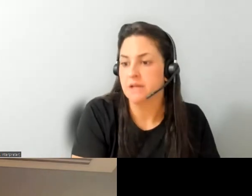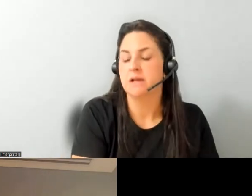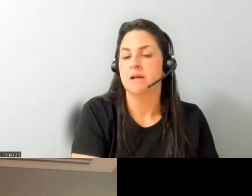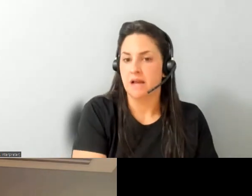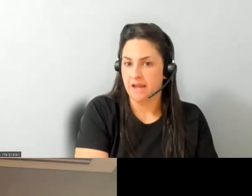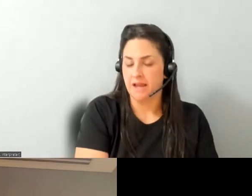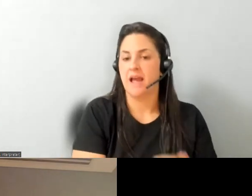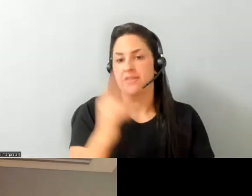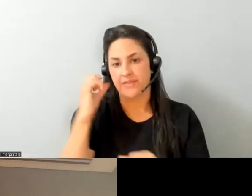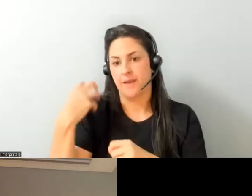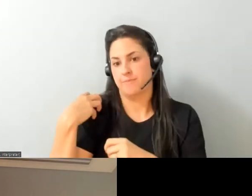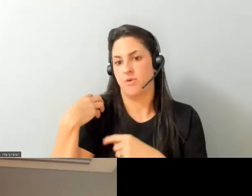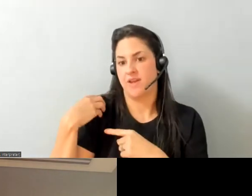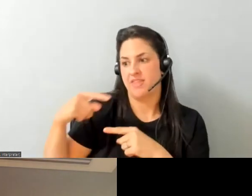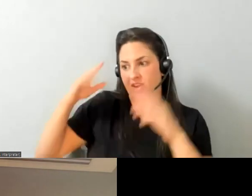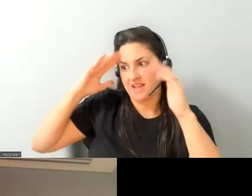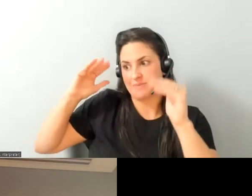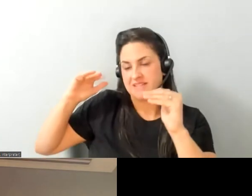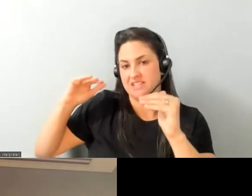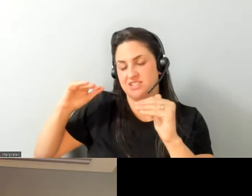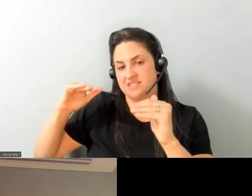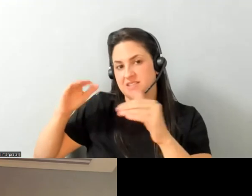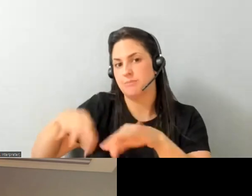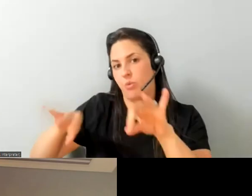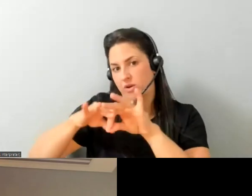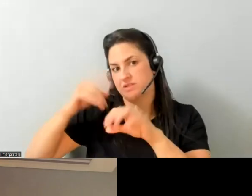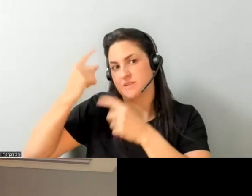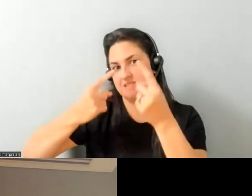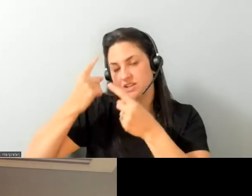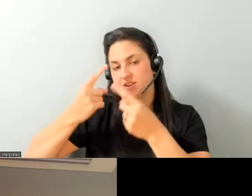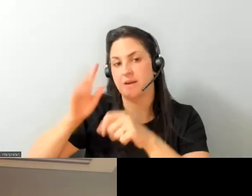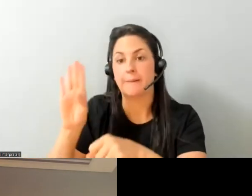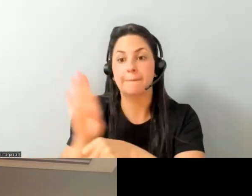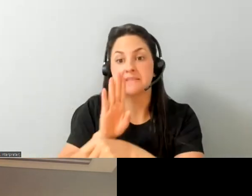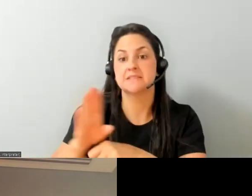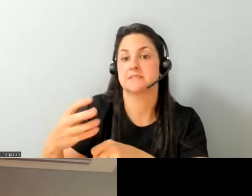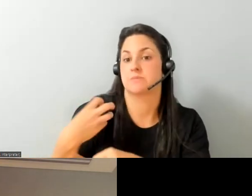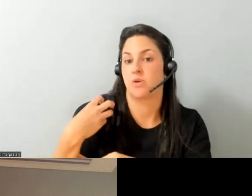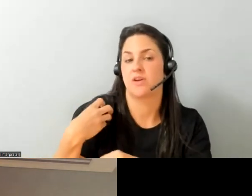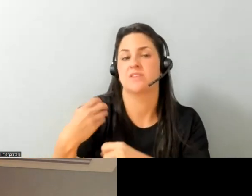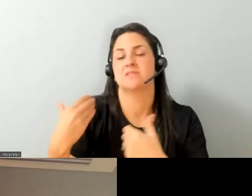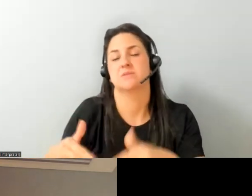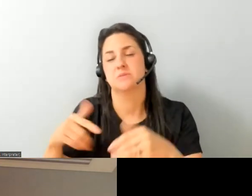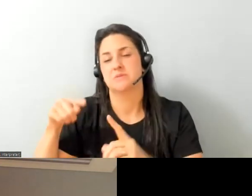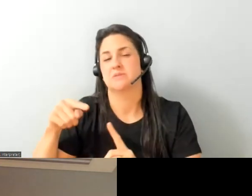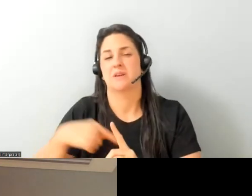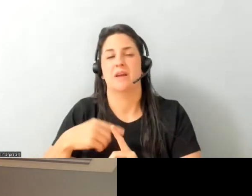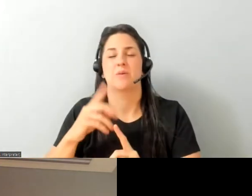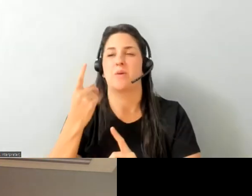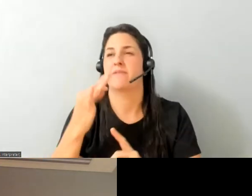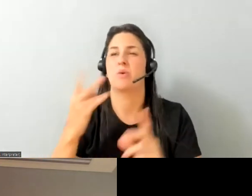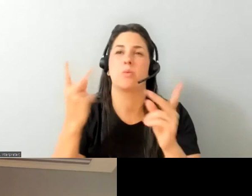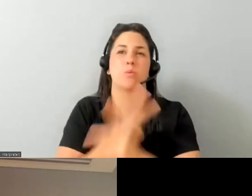employers are really important employers and businesses have gone through one of the worst cycles